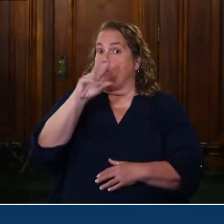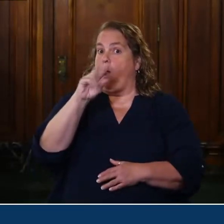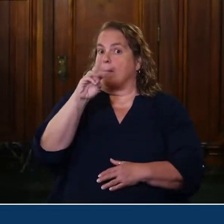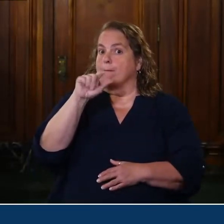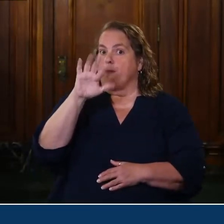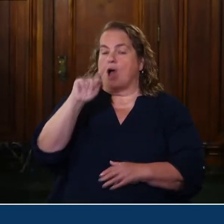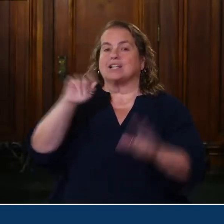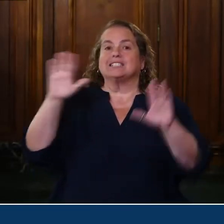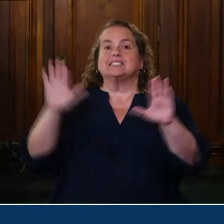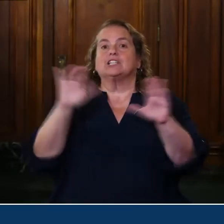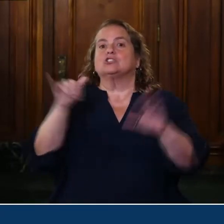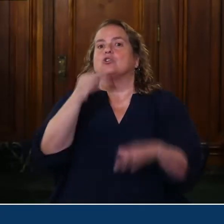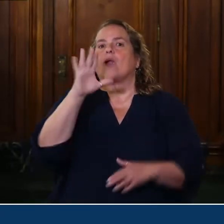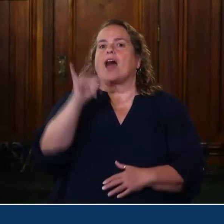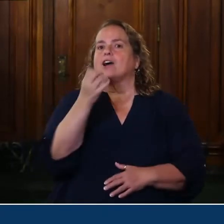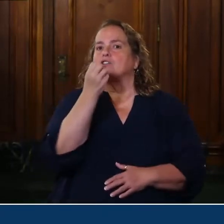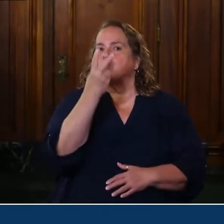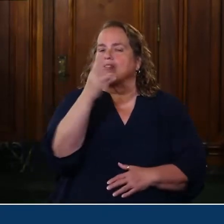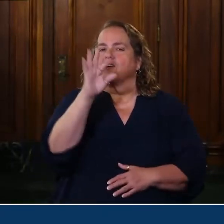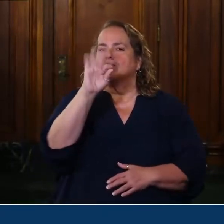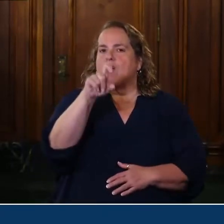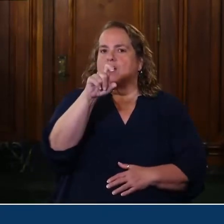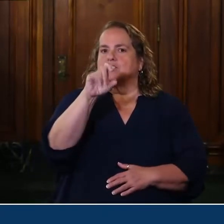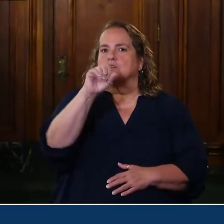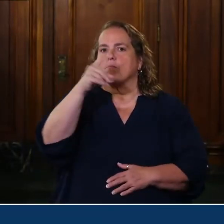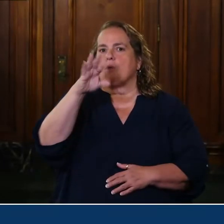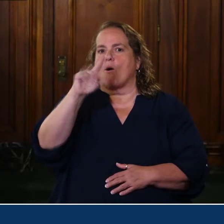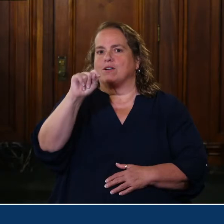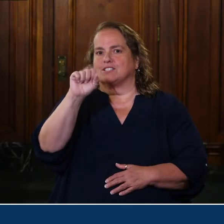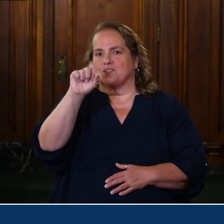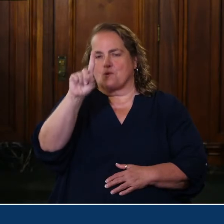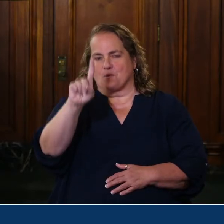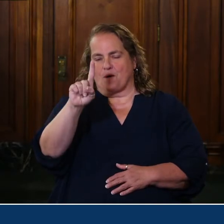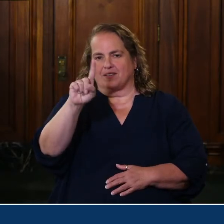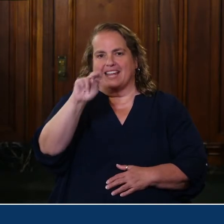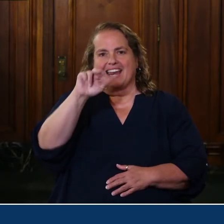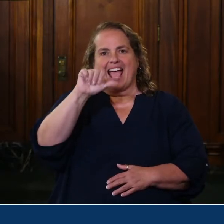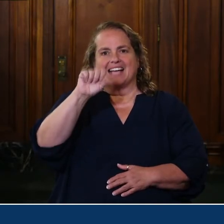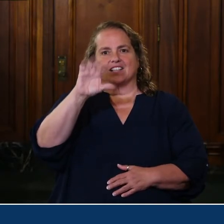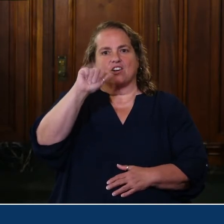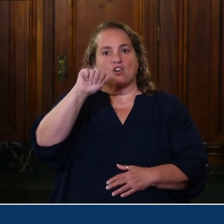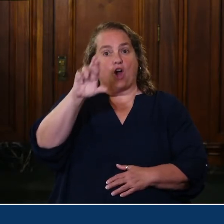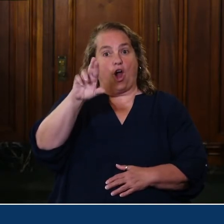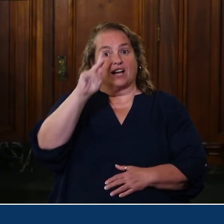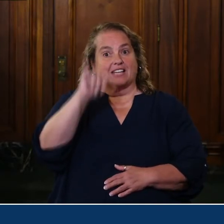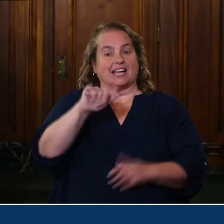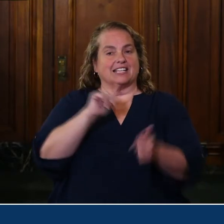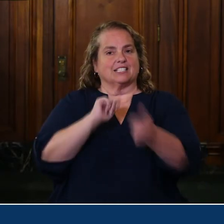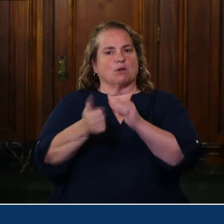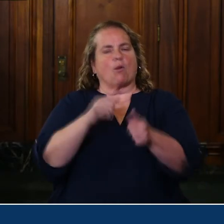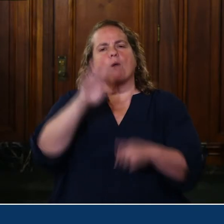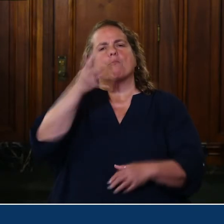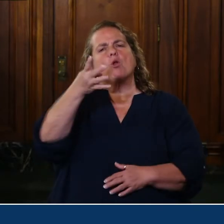12th on Fox Sports 1. NASCAR and Kentucky Speedway, a bluegrass tradition.